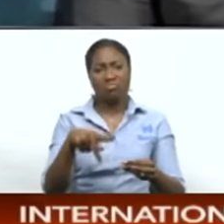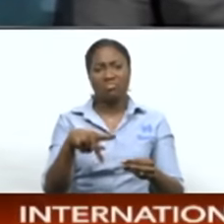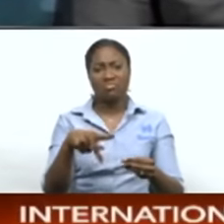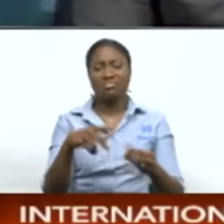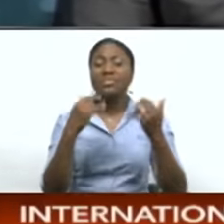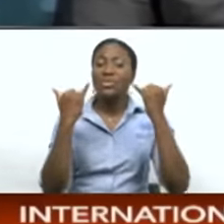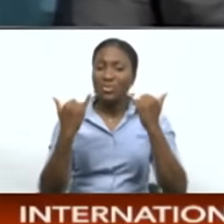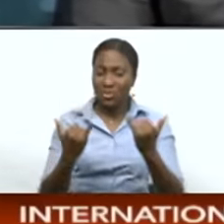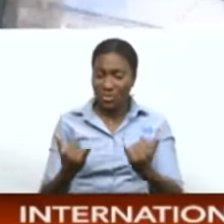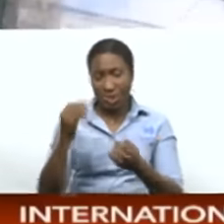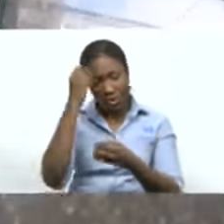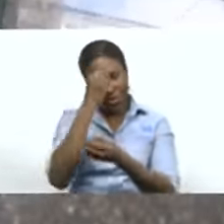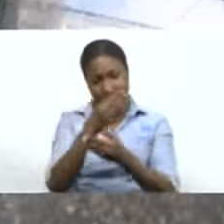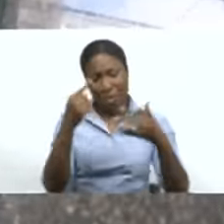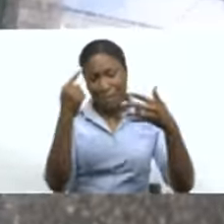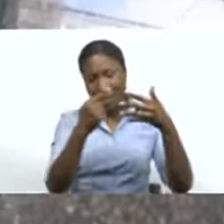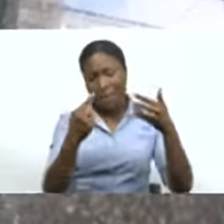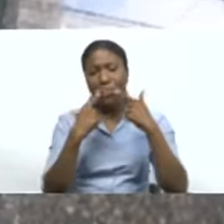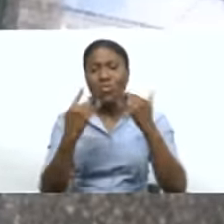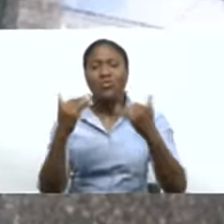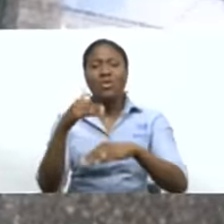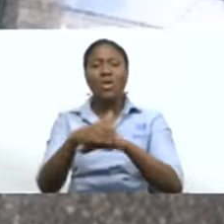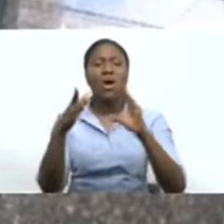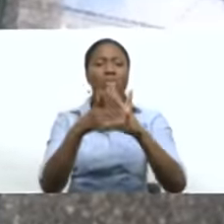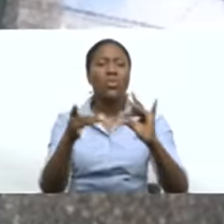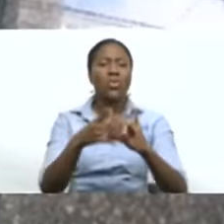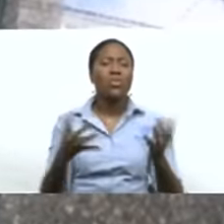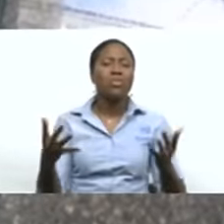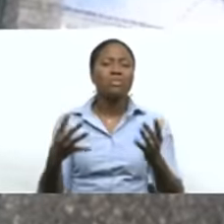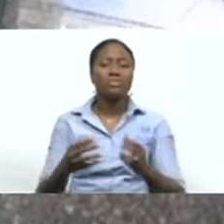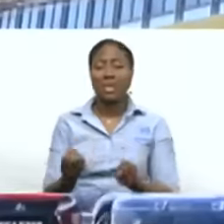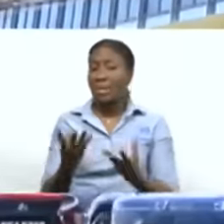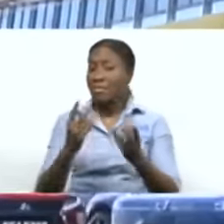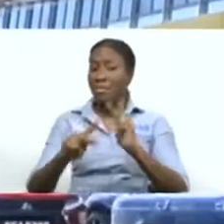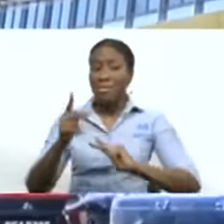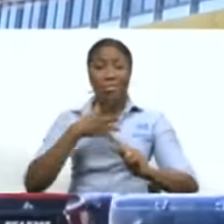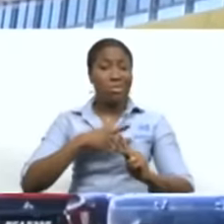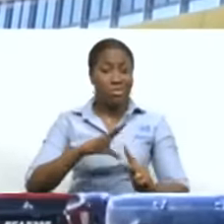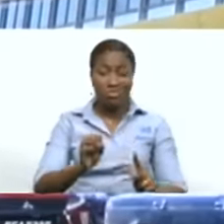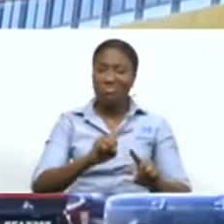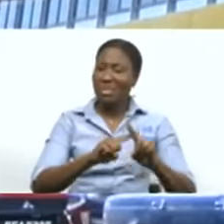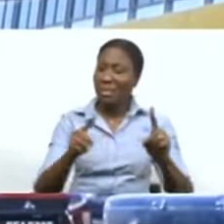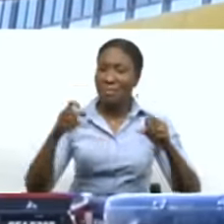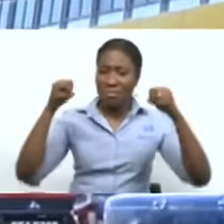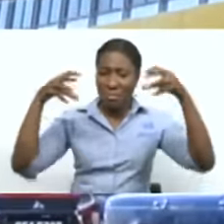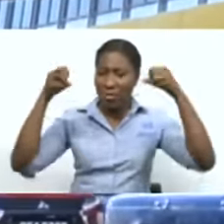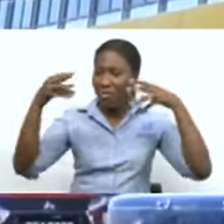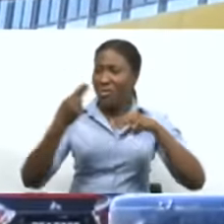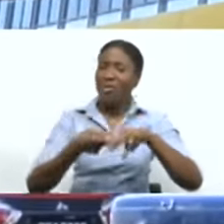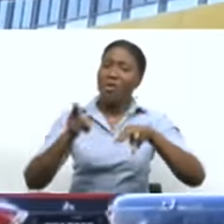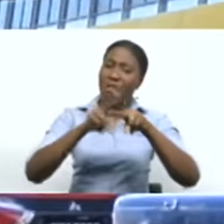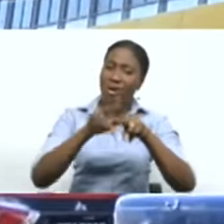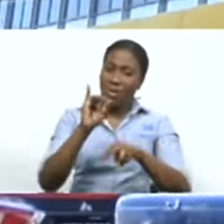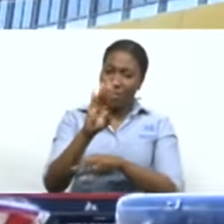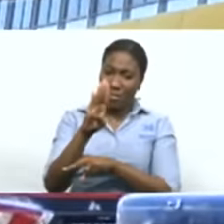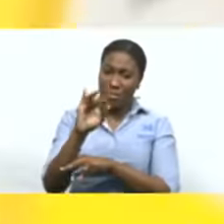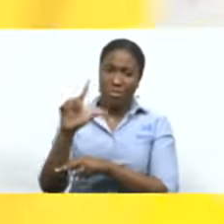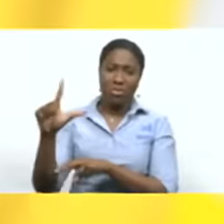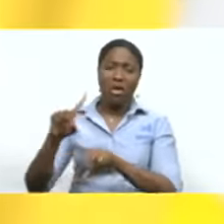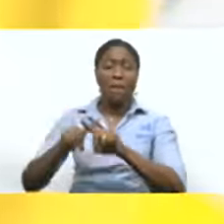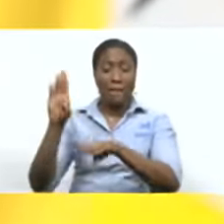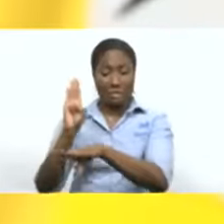recap our headlines as we leave you. Despite public opposition proposed residential rate increase remains, but commercial and industrial